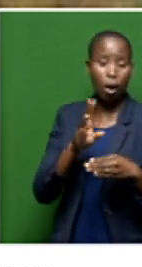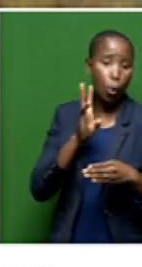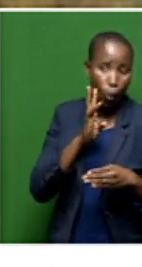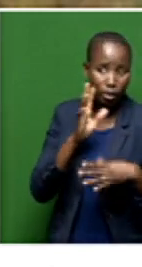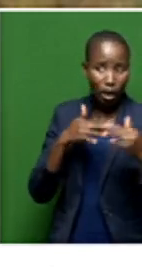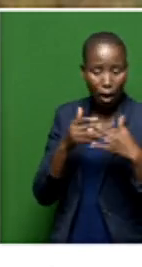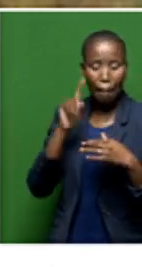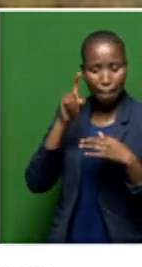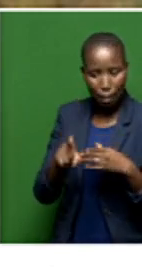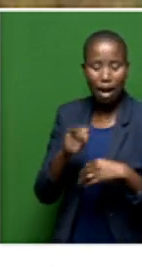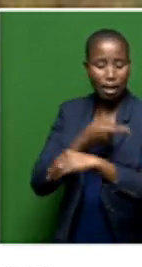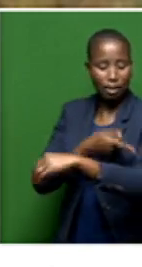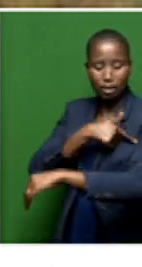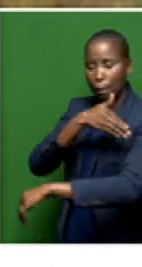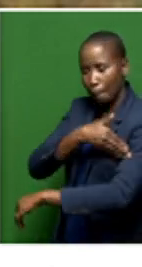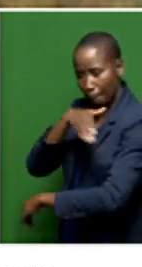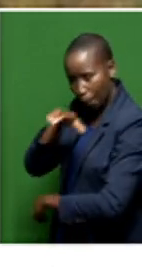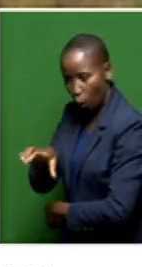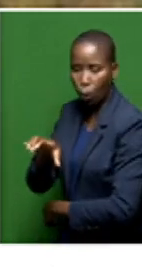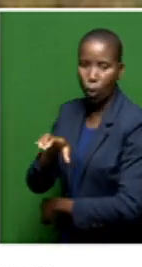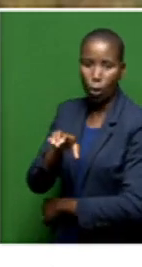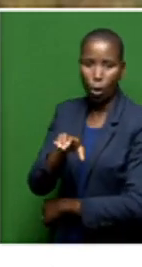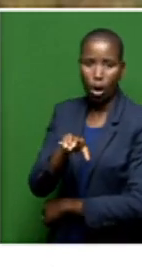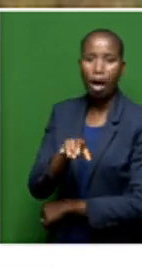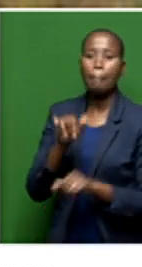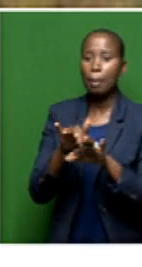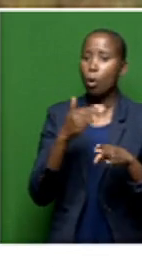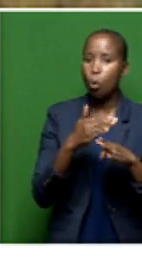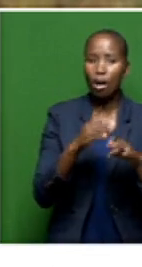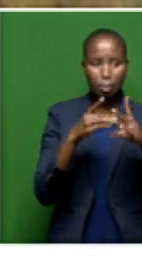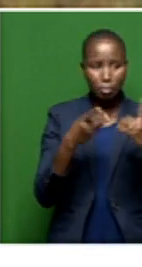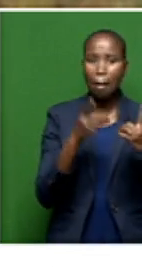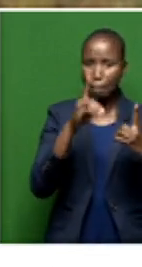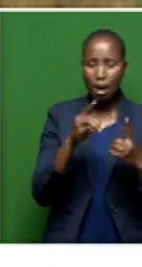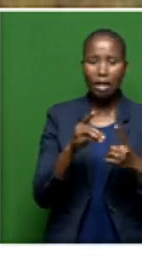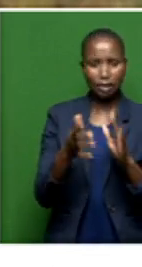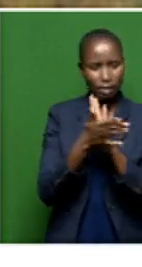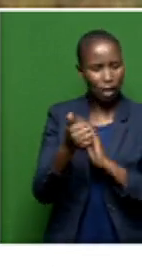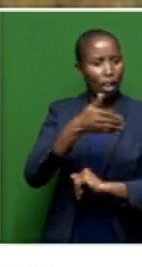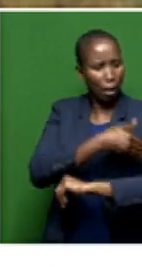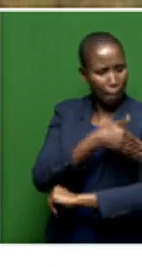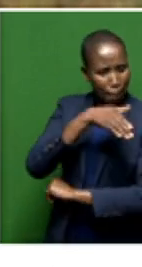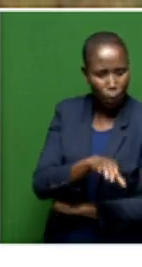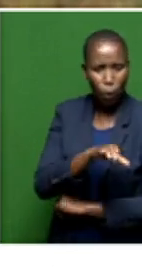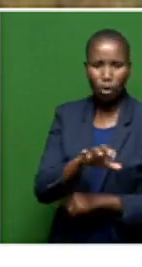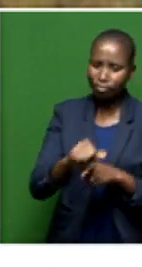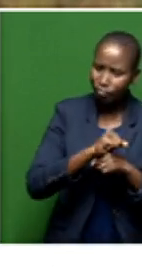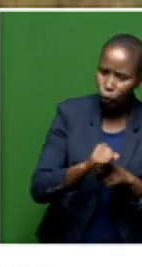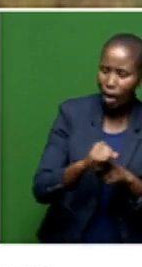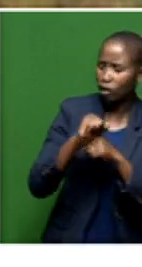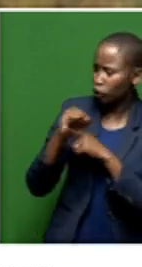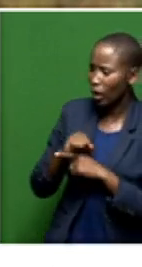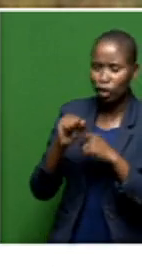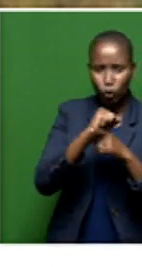engineering departments, public works departments, so that they can be upskilled. Until that happens, they have got to make sure